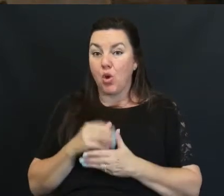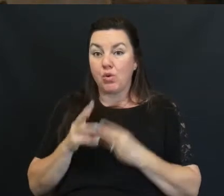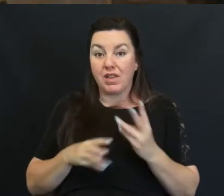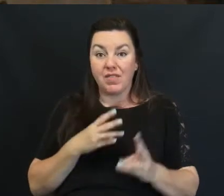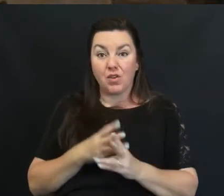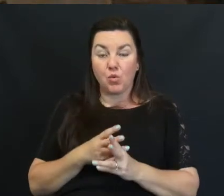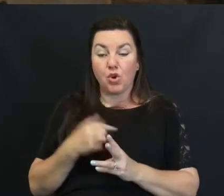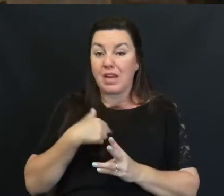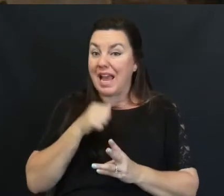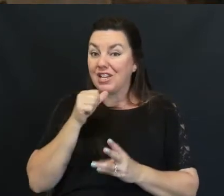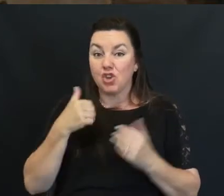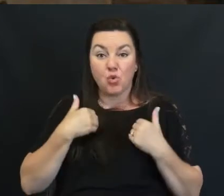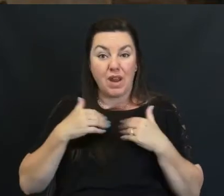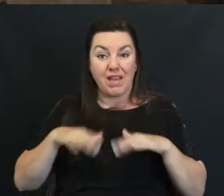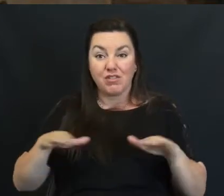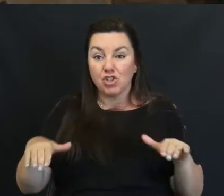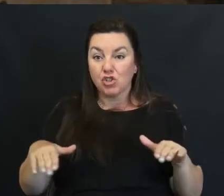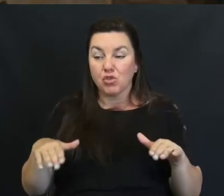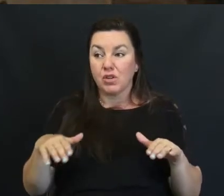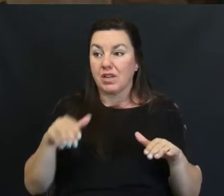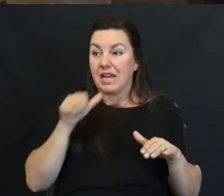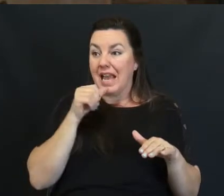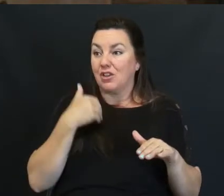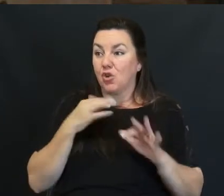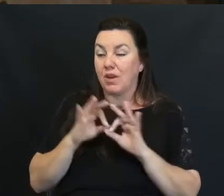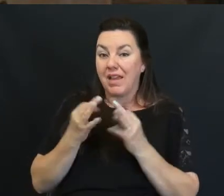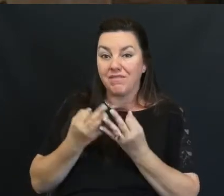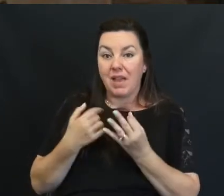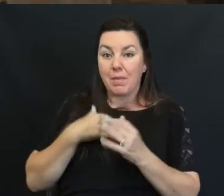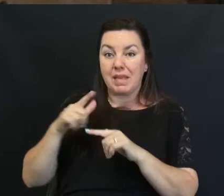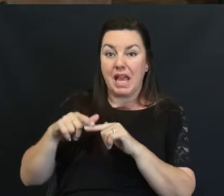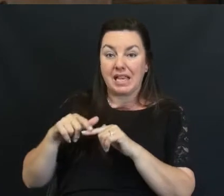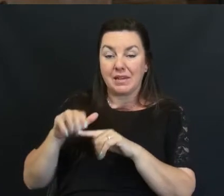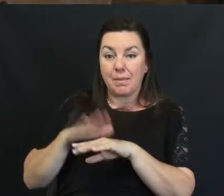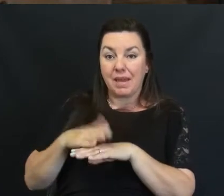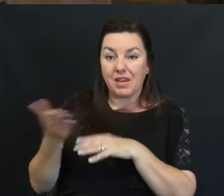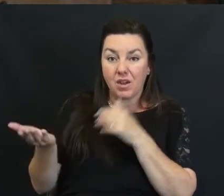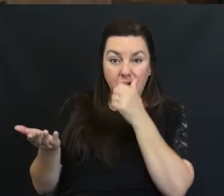do not have children And I do not have A family I can rely on